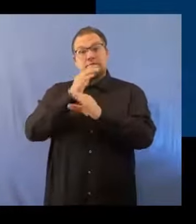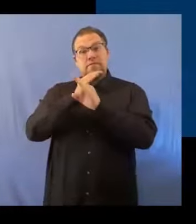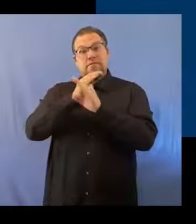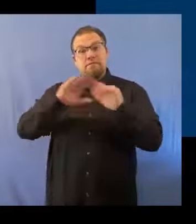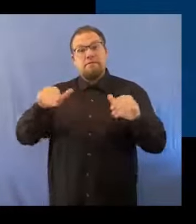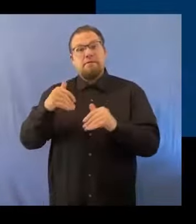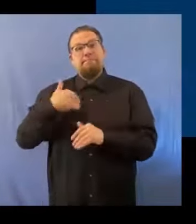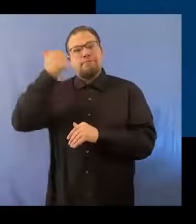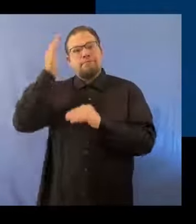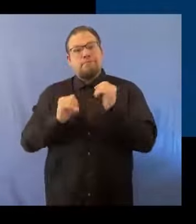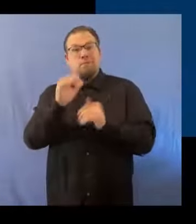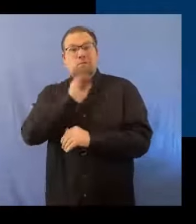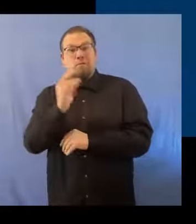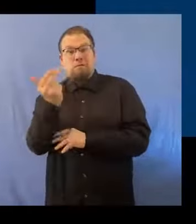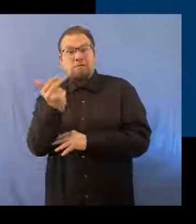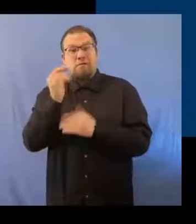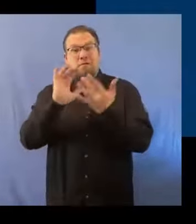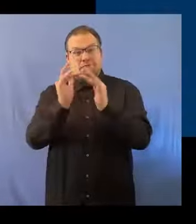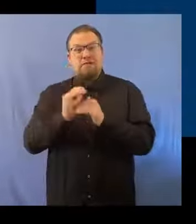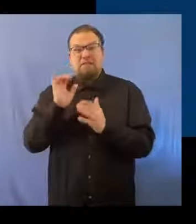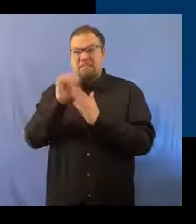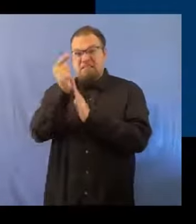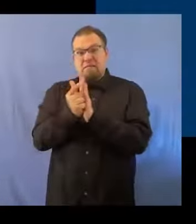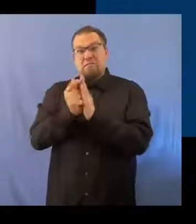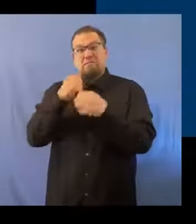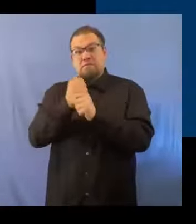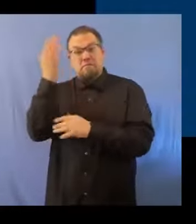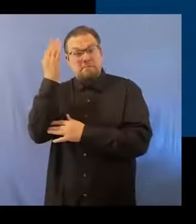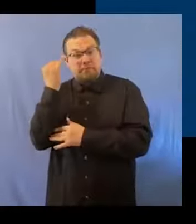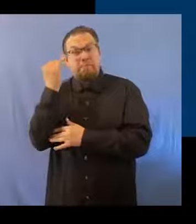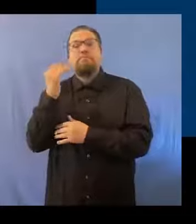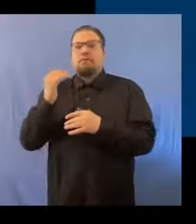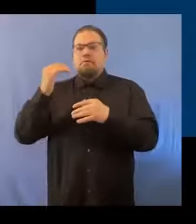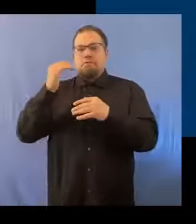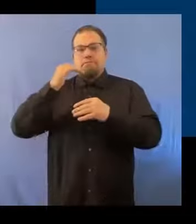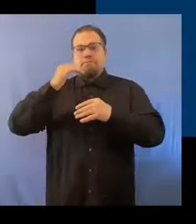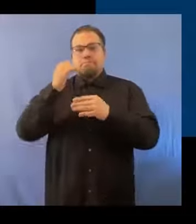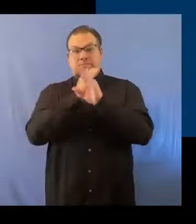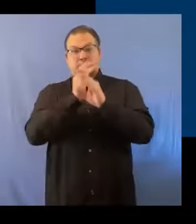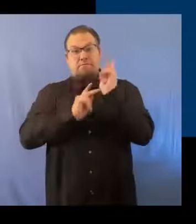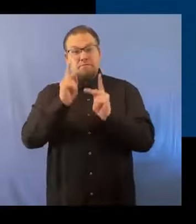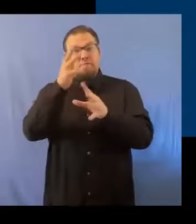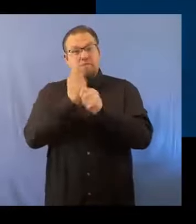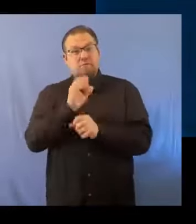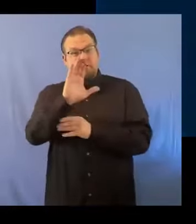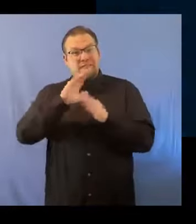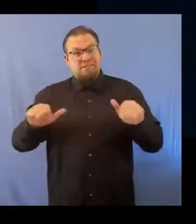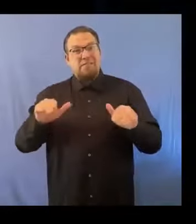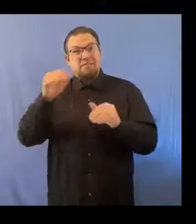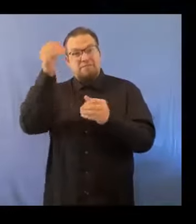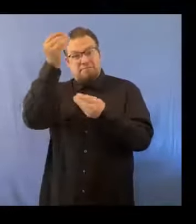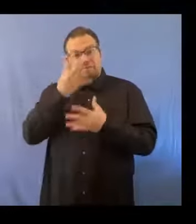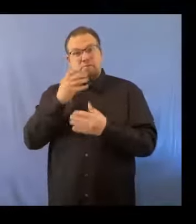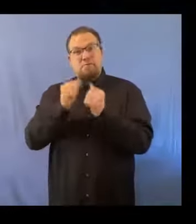the age of 13 while they are online. This law was created to keep anyone from getting a child's personal information without a parent's permission first.